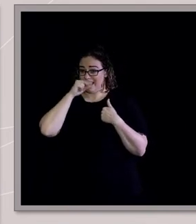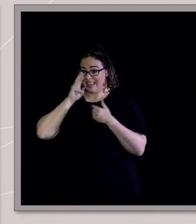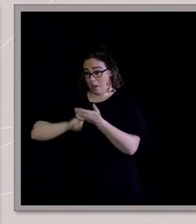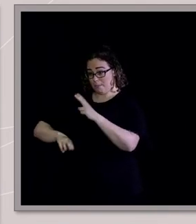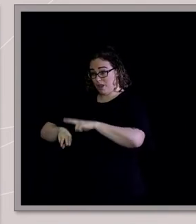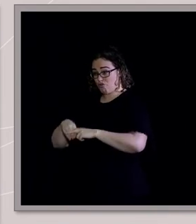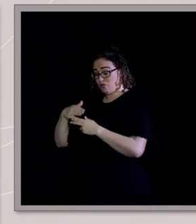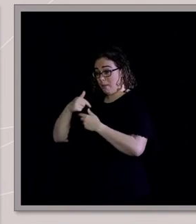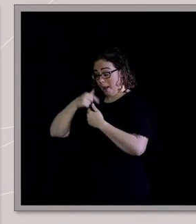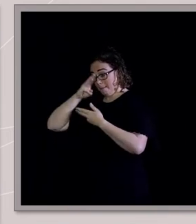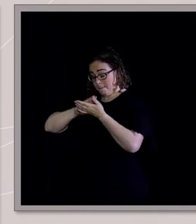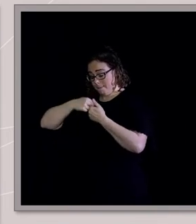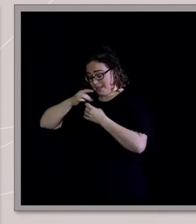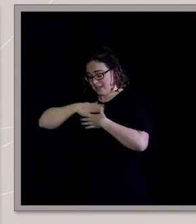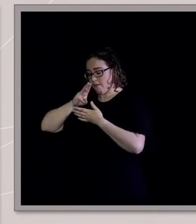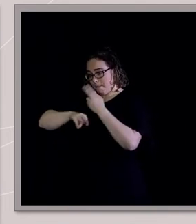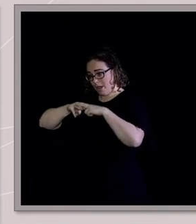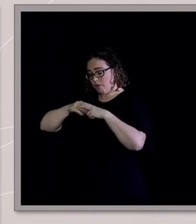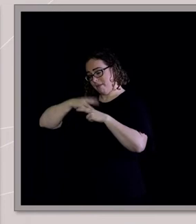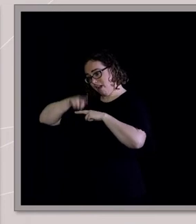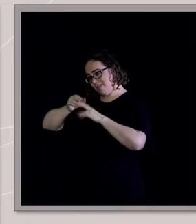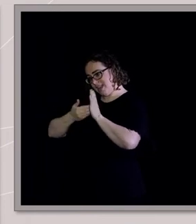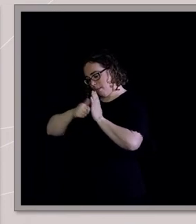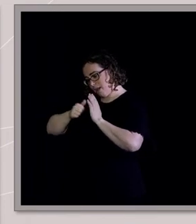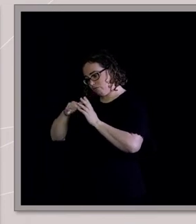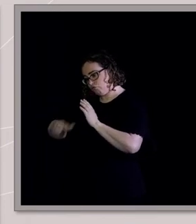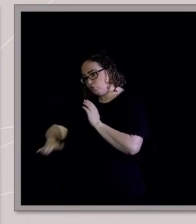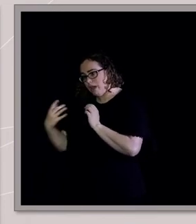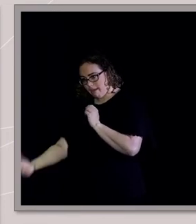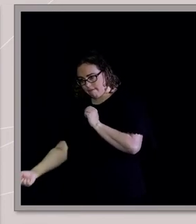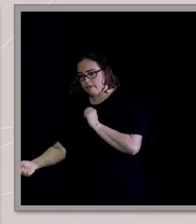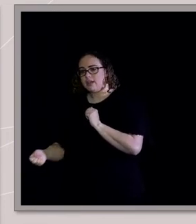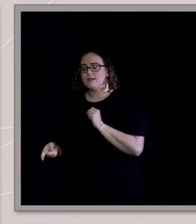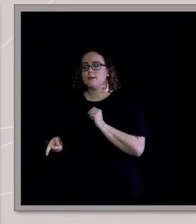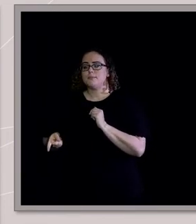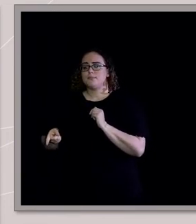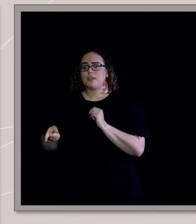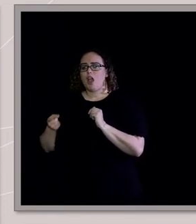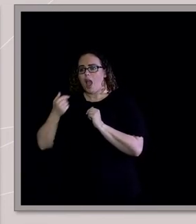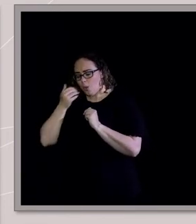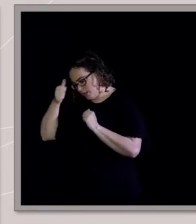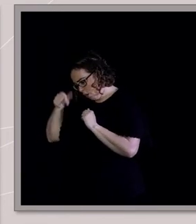that, that connection is what it's all about. So